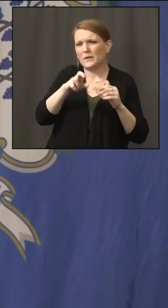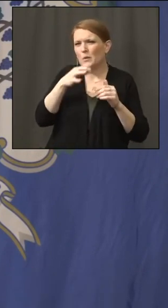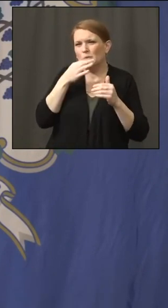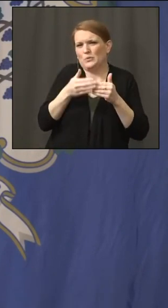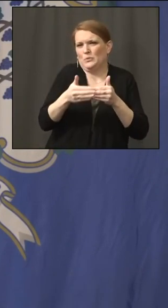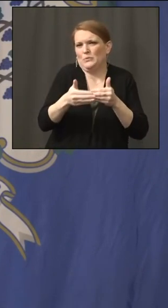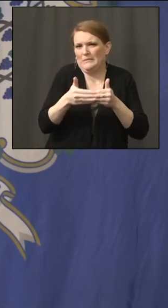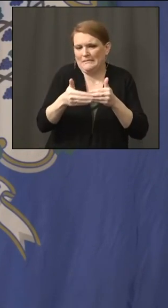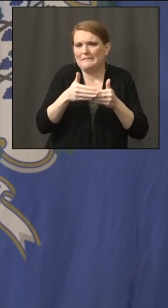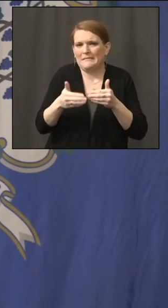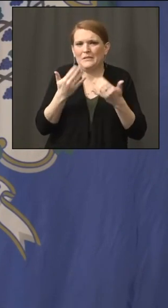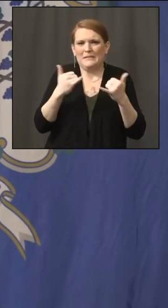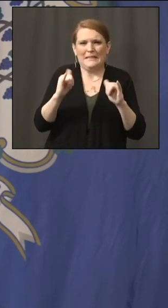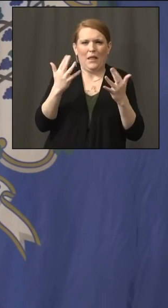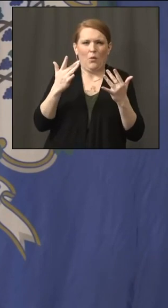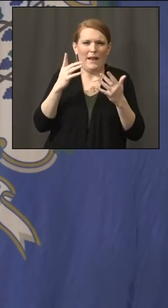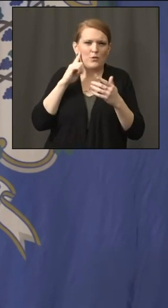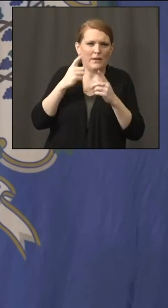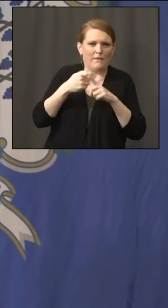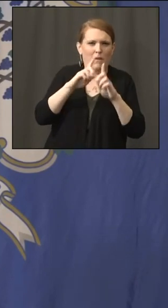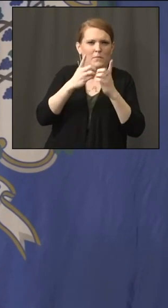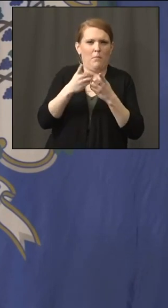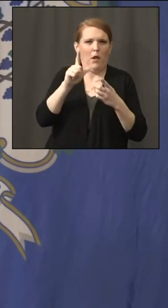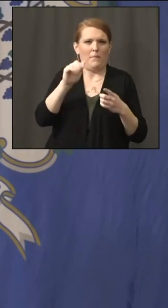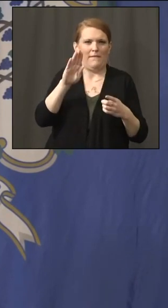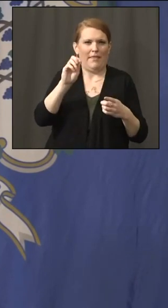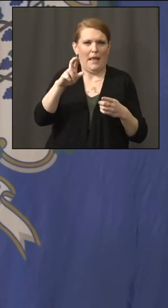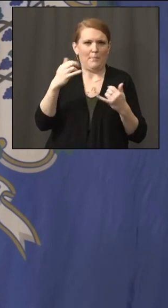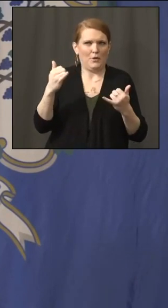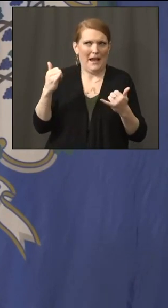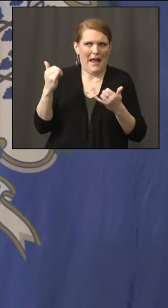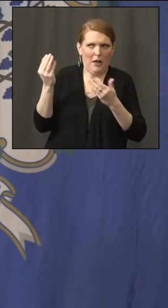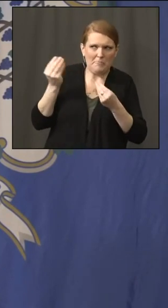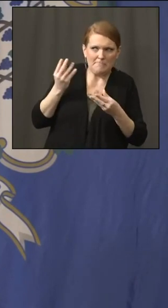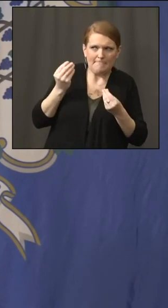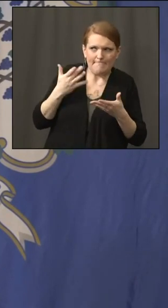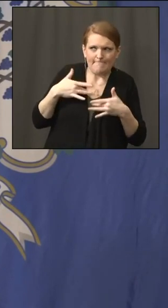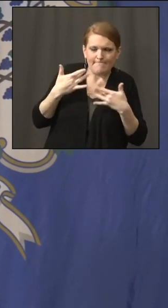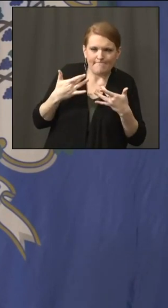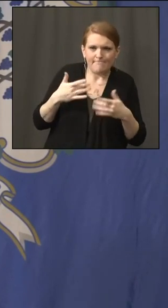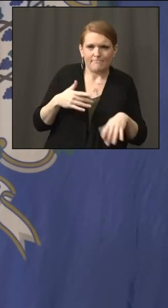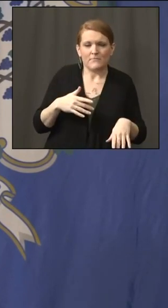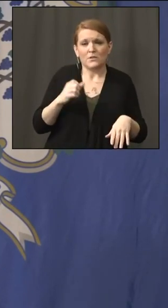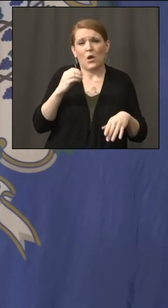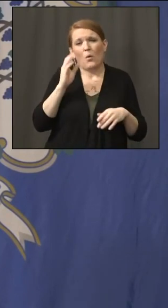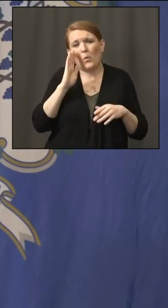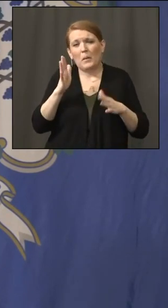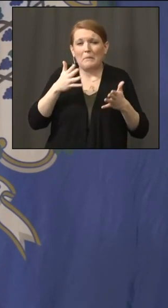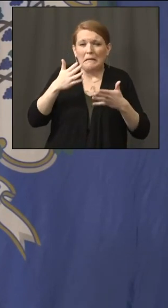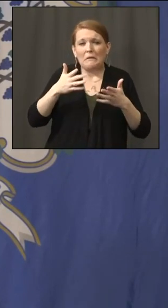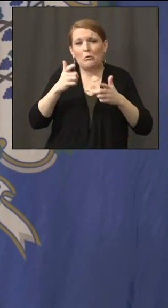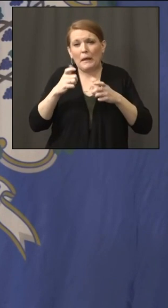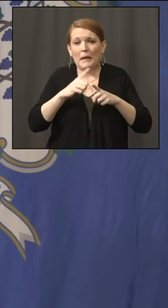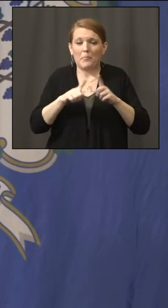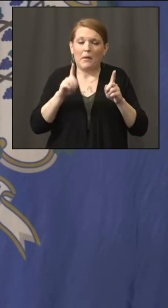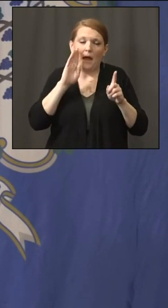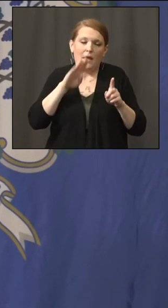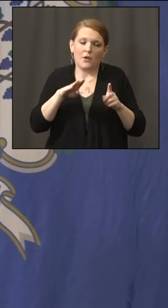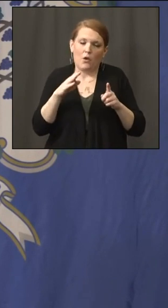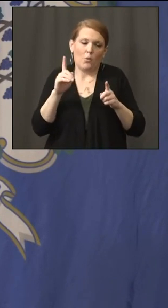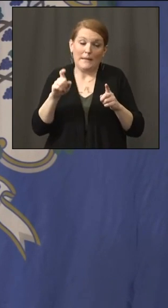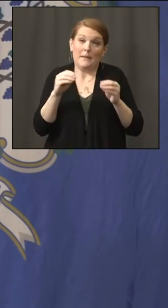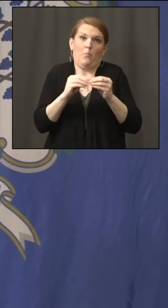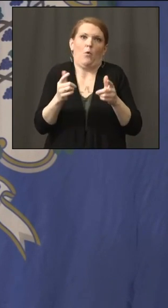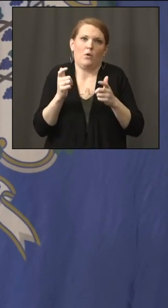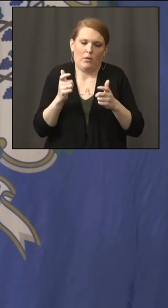we're waiting to hear from Labor right now. It's going to work pretty quickly, not as quickly as we need. And Miss